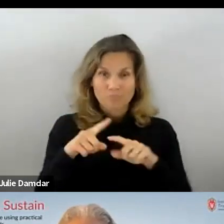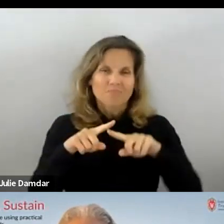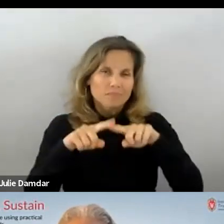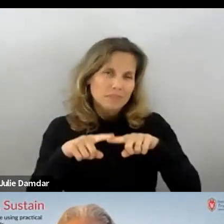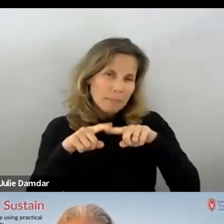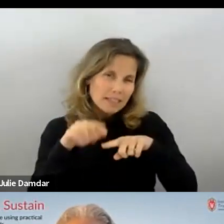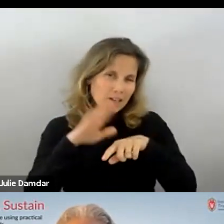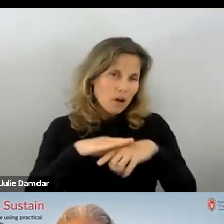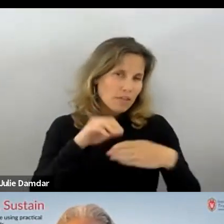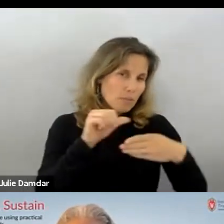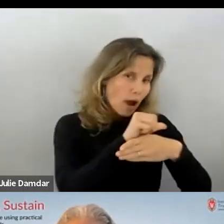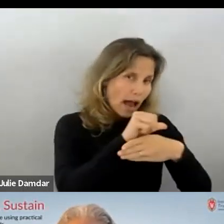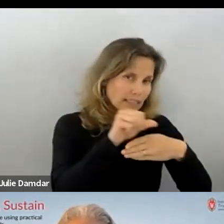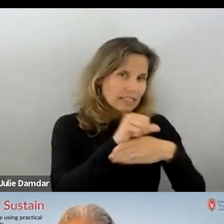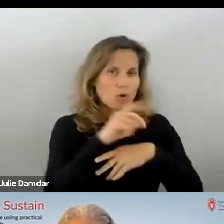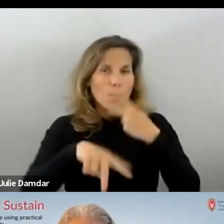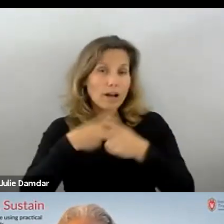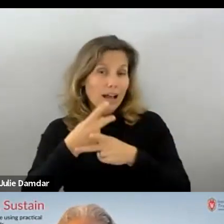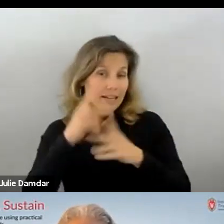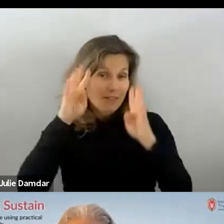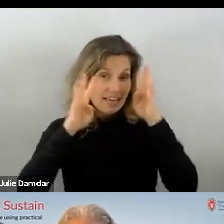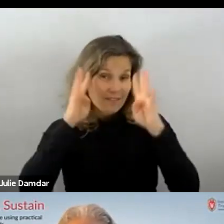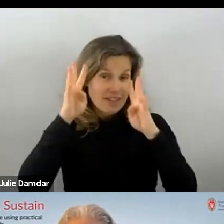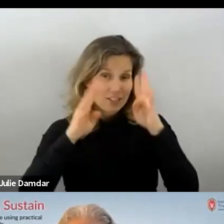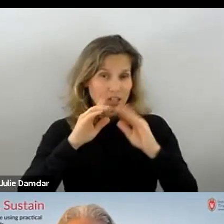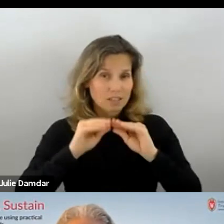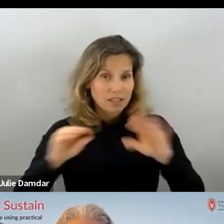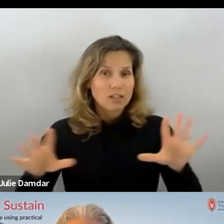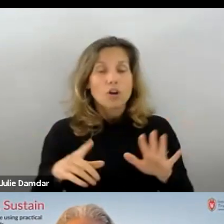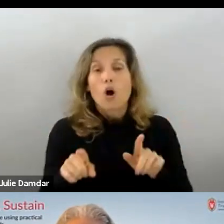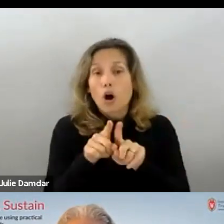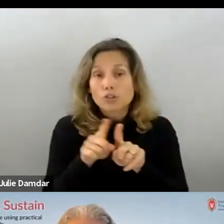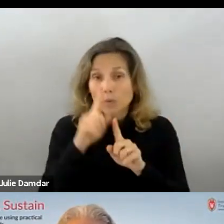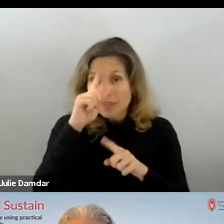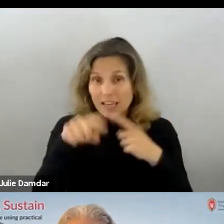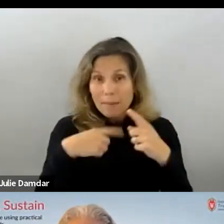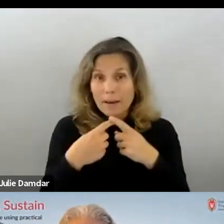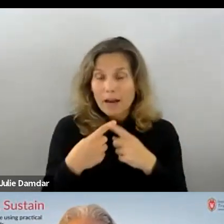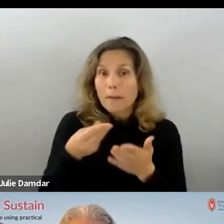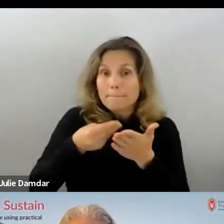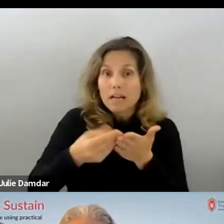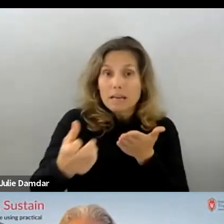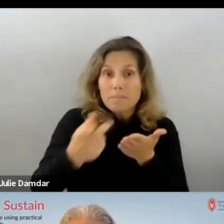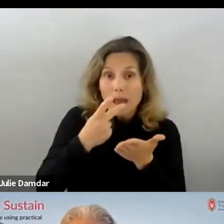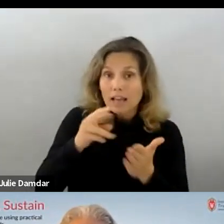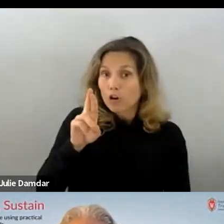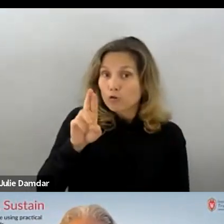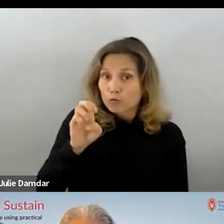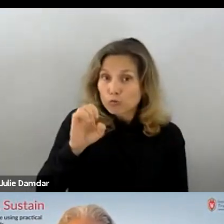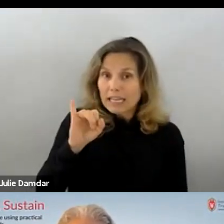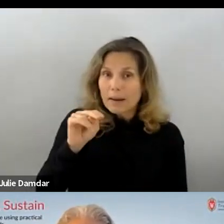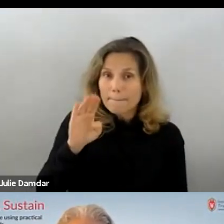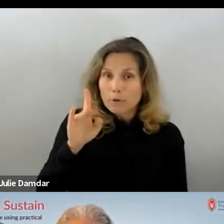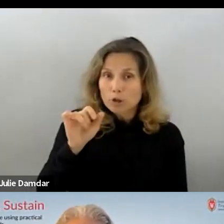innovation that's being implemented, you also want to think about reimbursement. And so there are some parts of